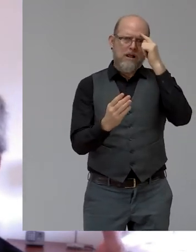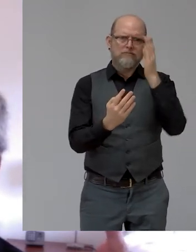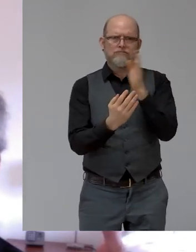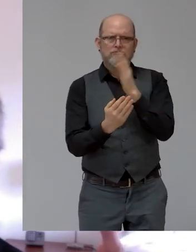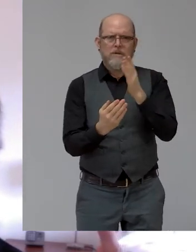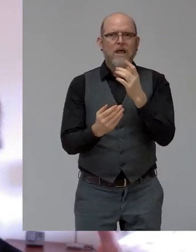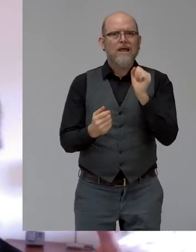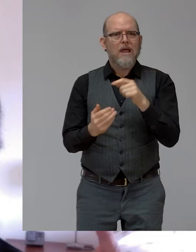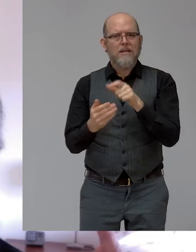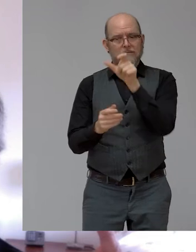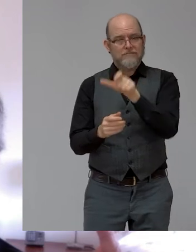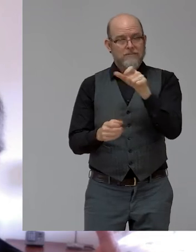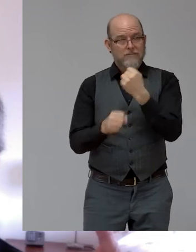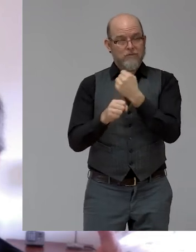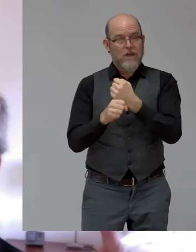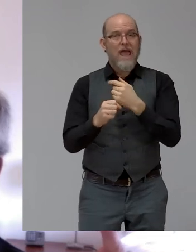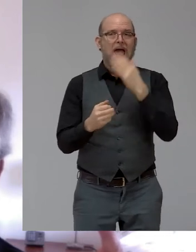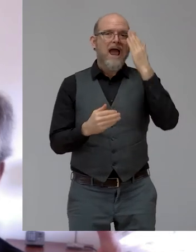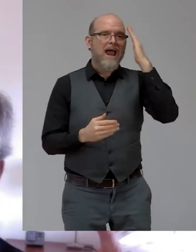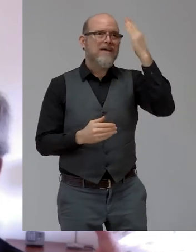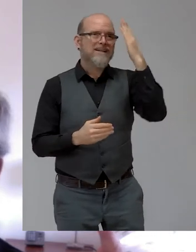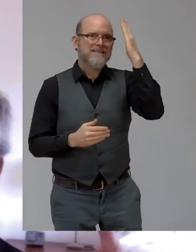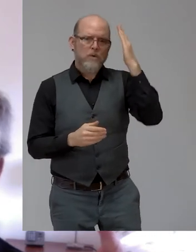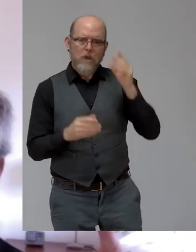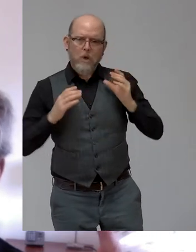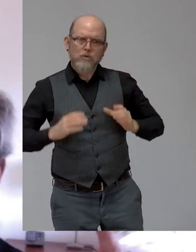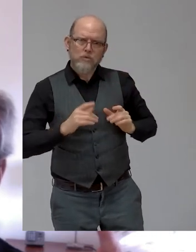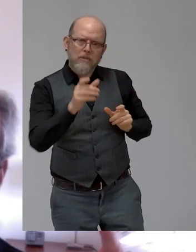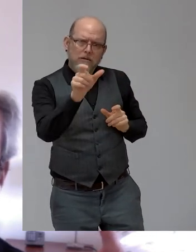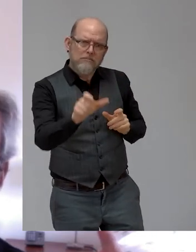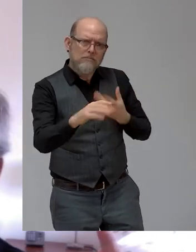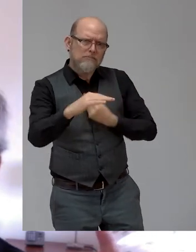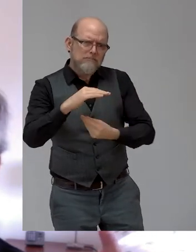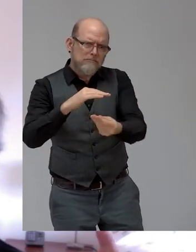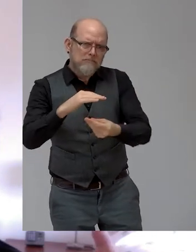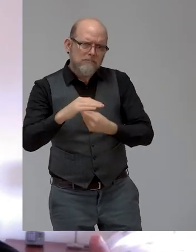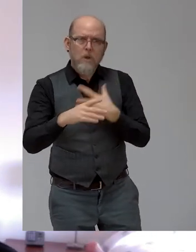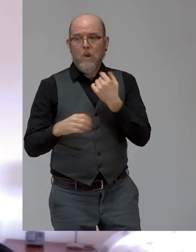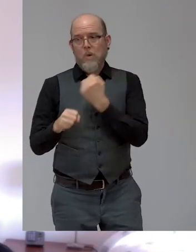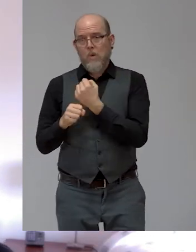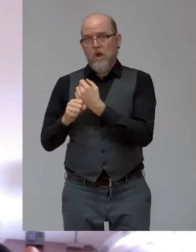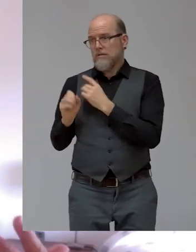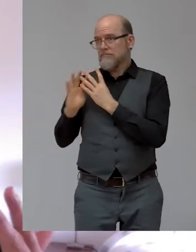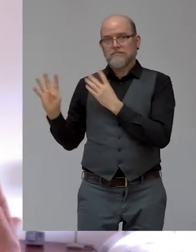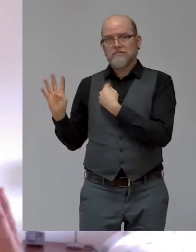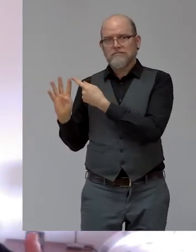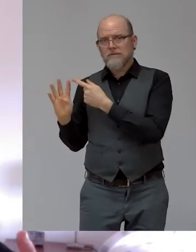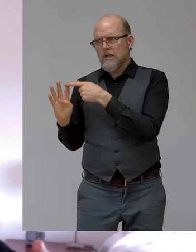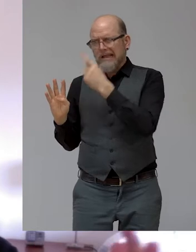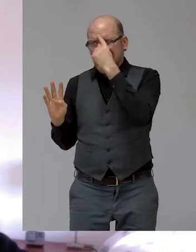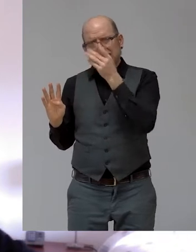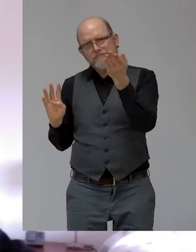difficulties, get your colleague base to look at that. And they will only understand the products and services if they're reflective of the customer base.